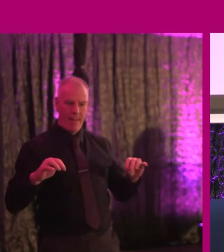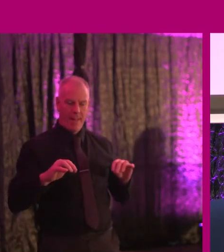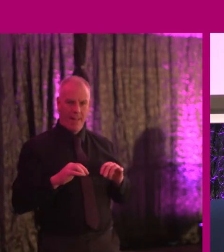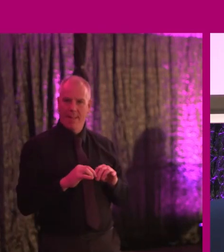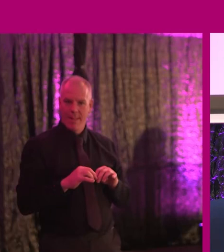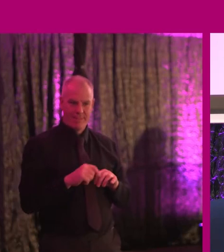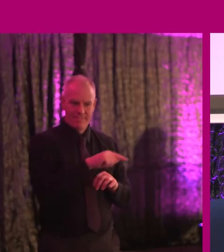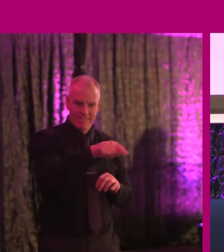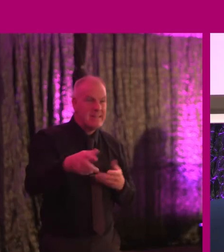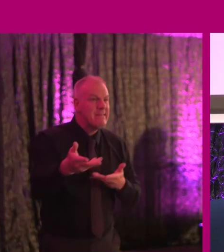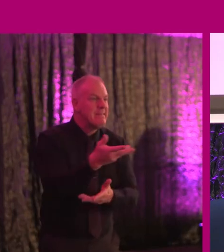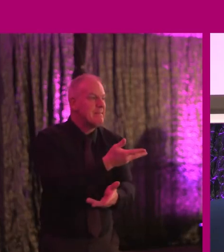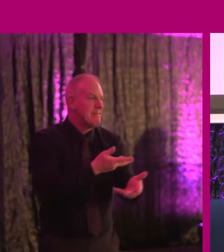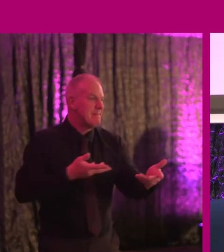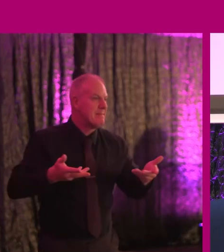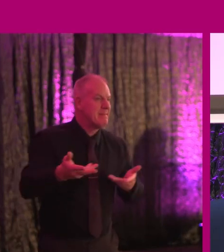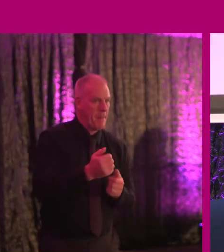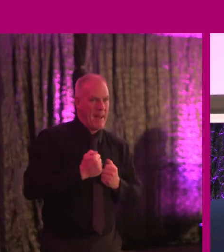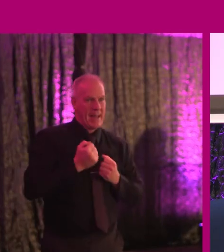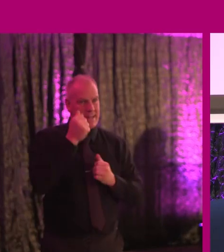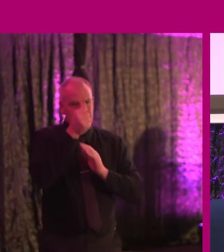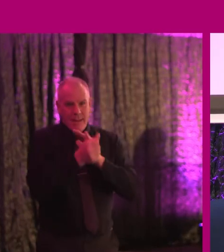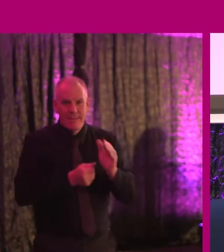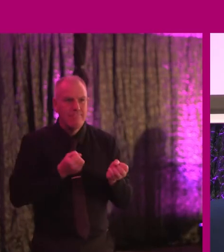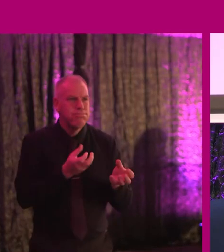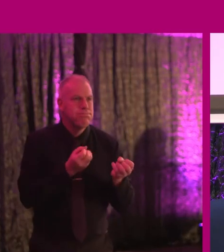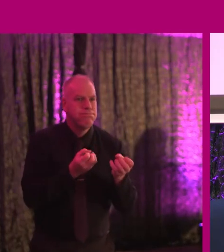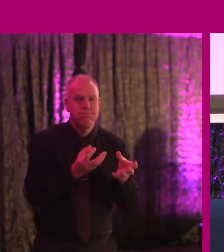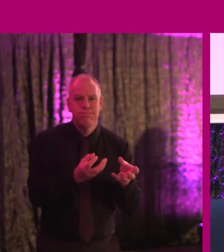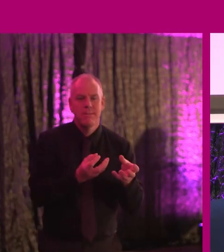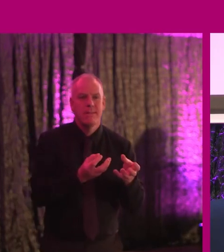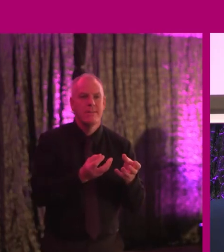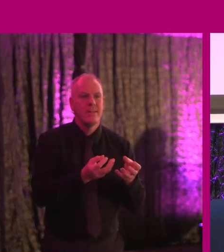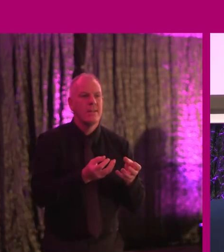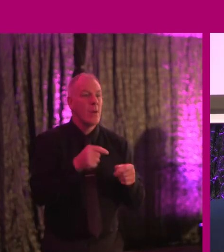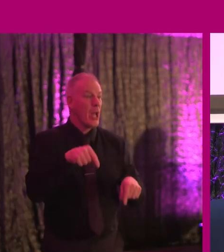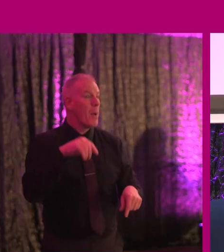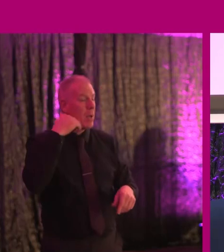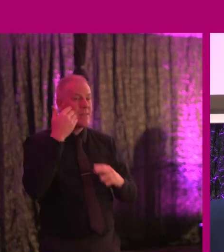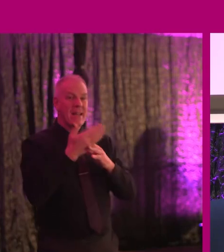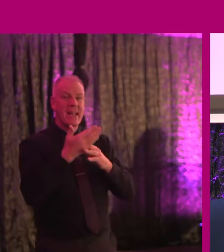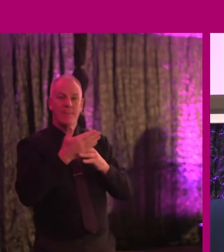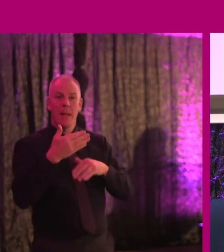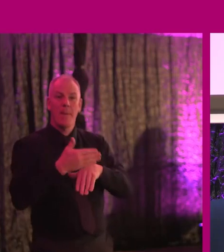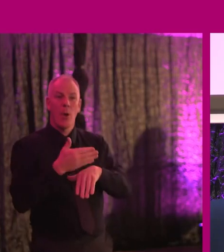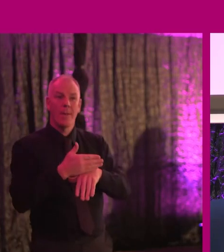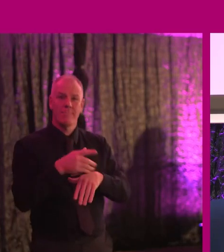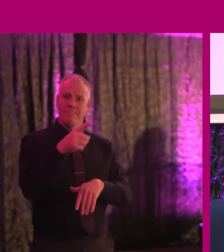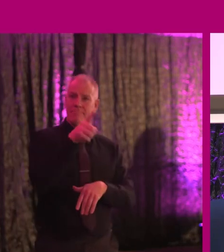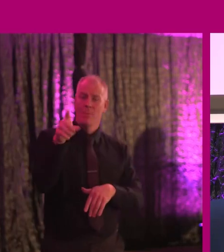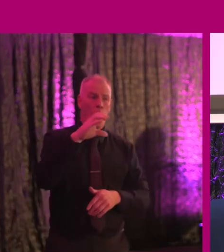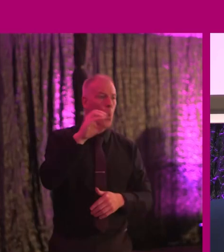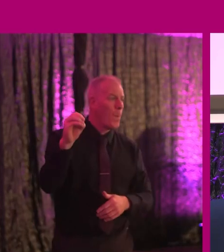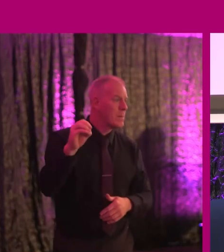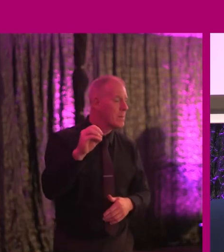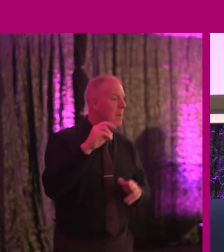the rooms, speaking about their experience. And then we're here about accessible employment. The only way that these companies are